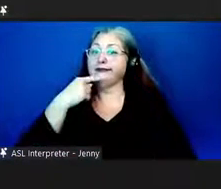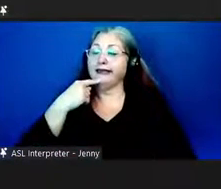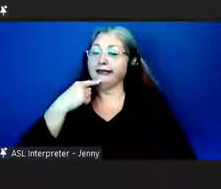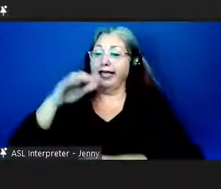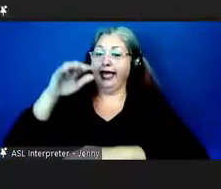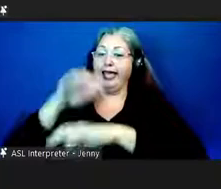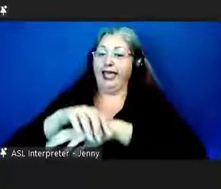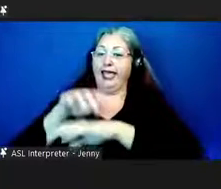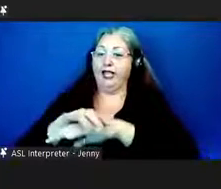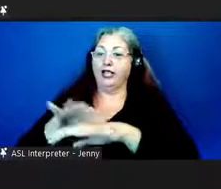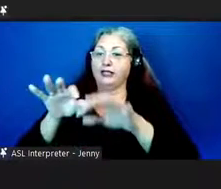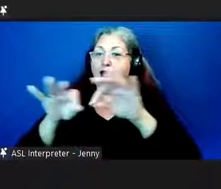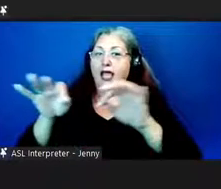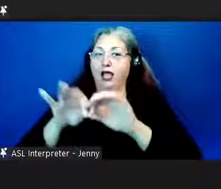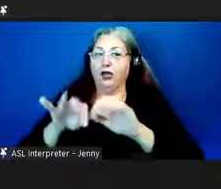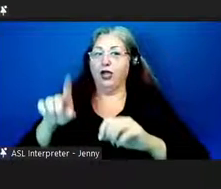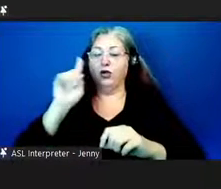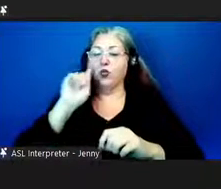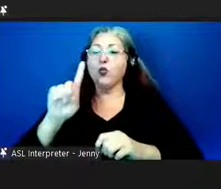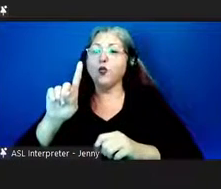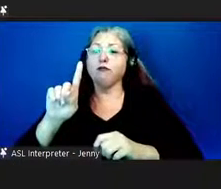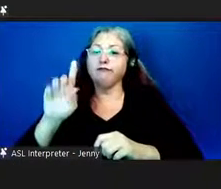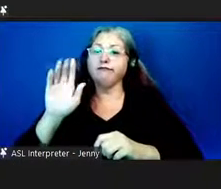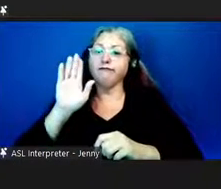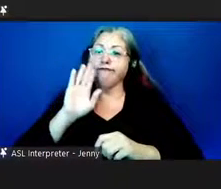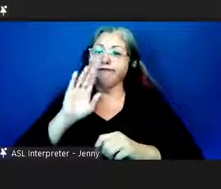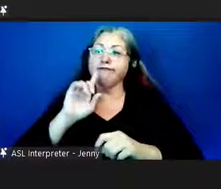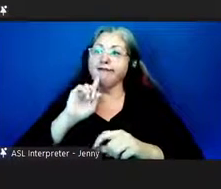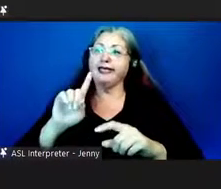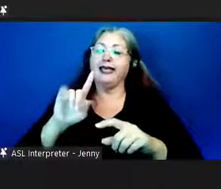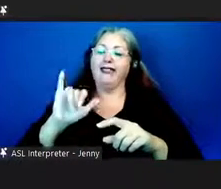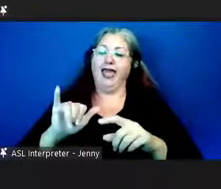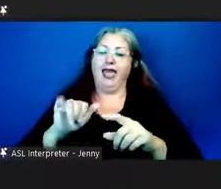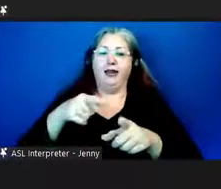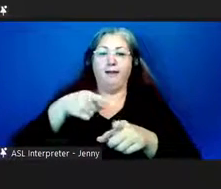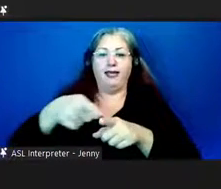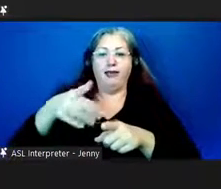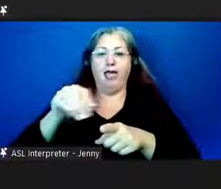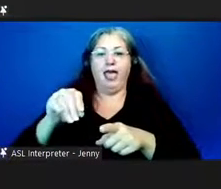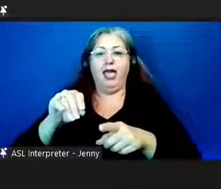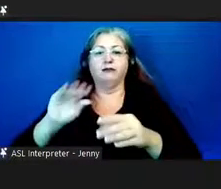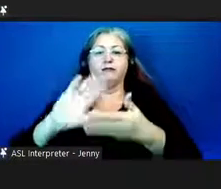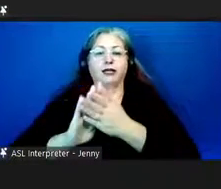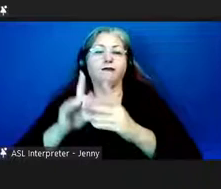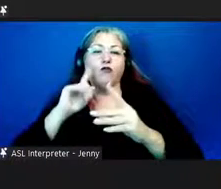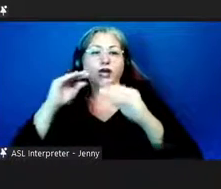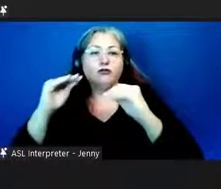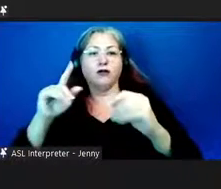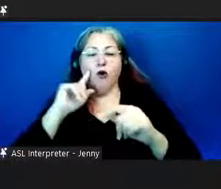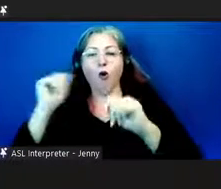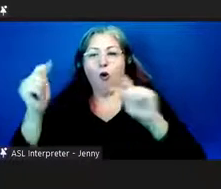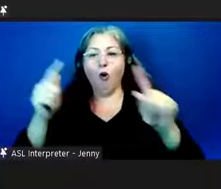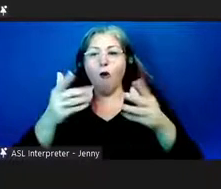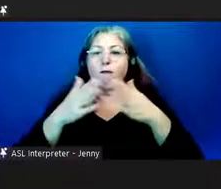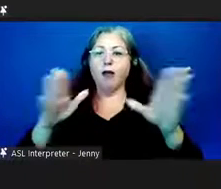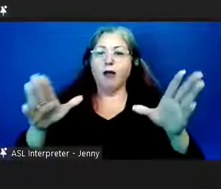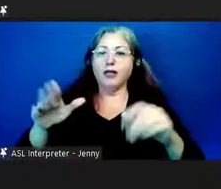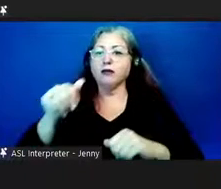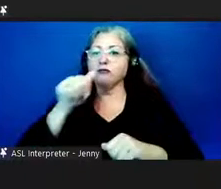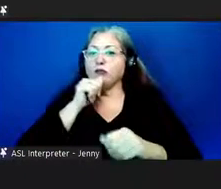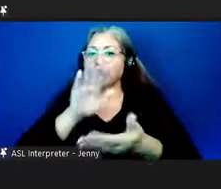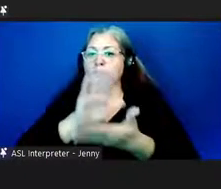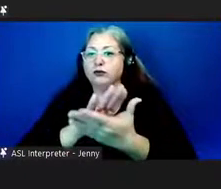language shall be the medium and basis of instruction in all public and private schools.